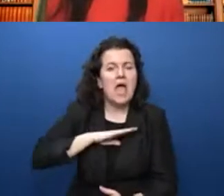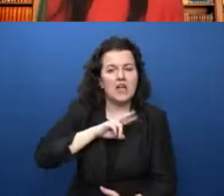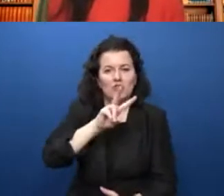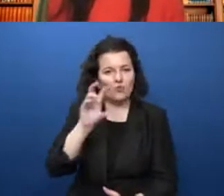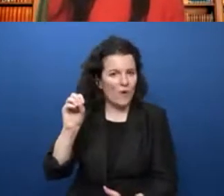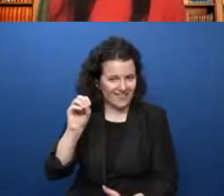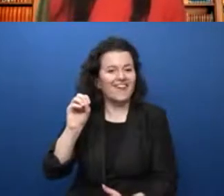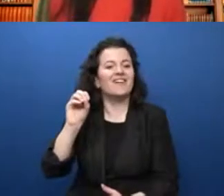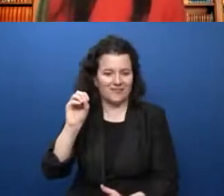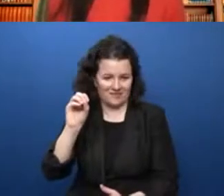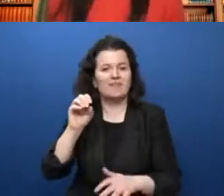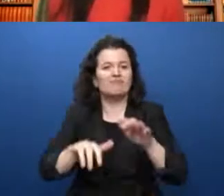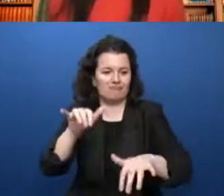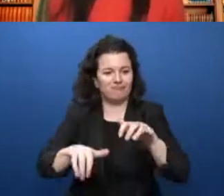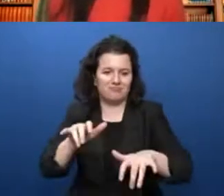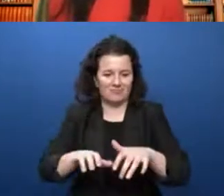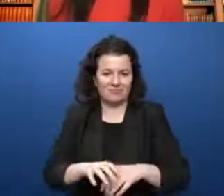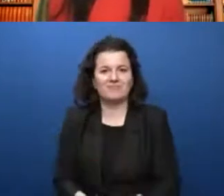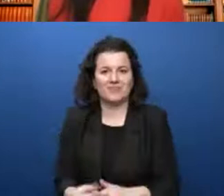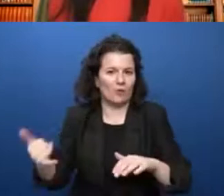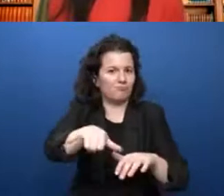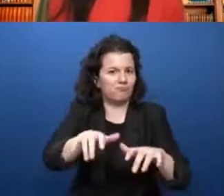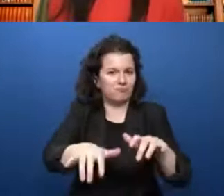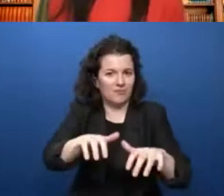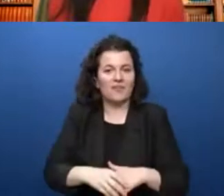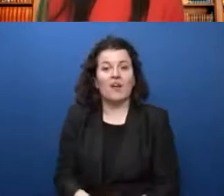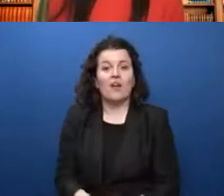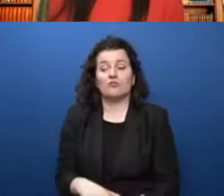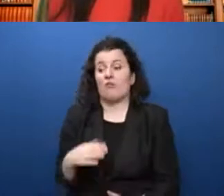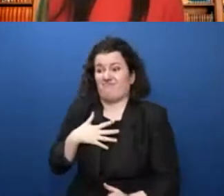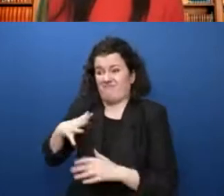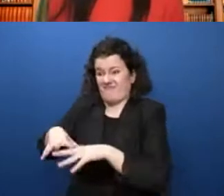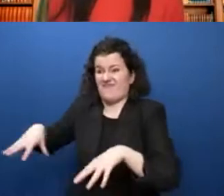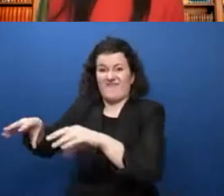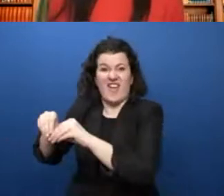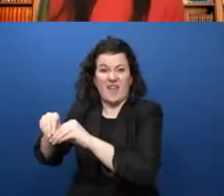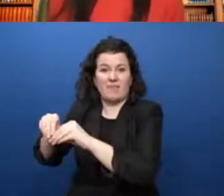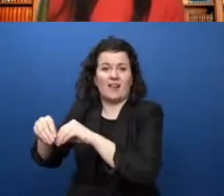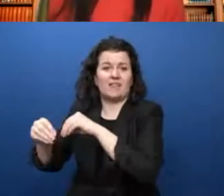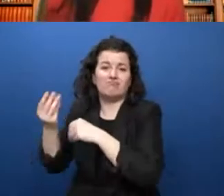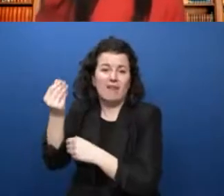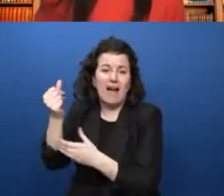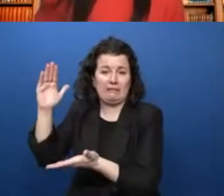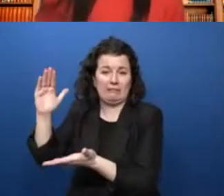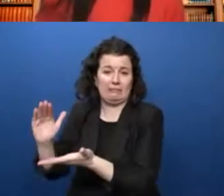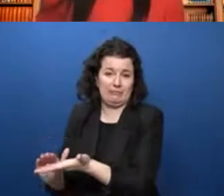but I was from a poor family, so technology was not affordable to us.